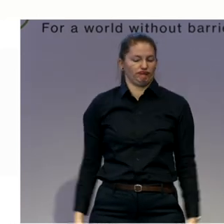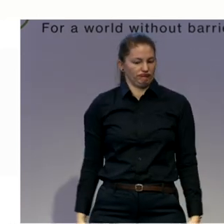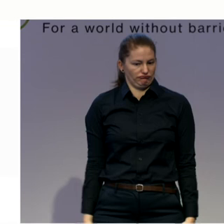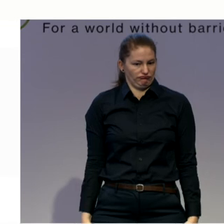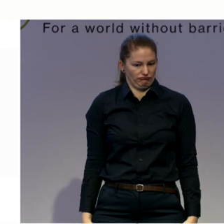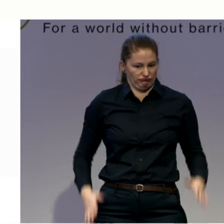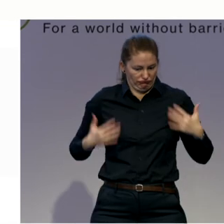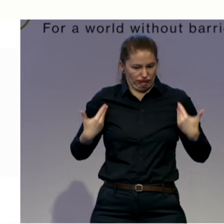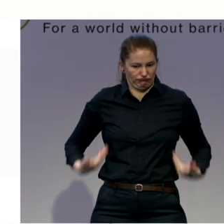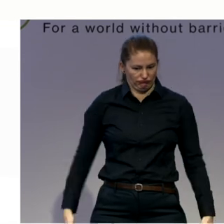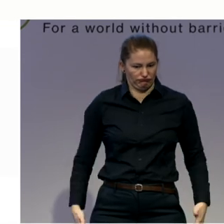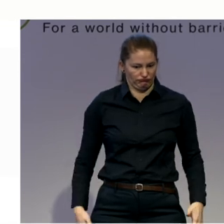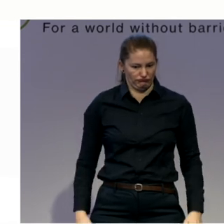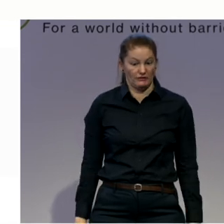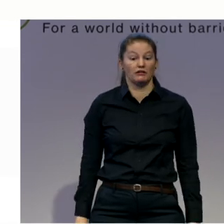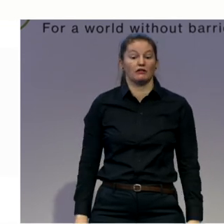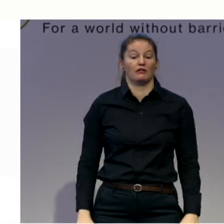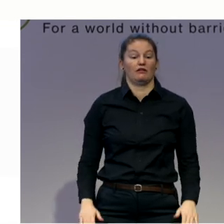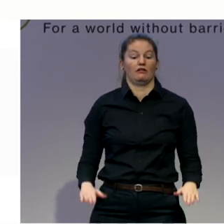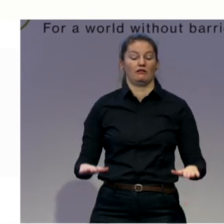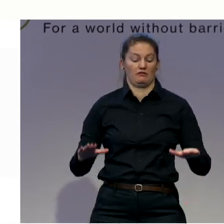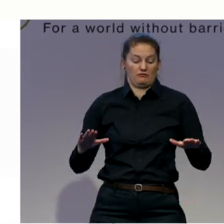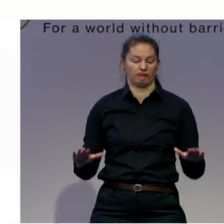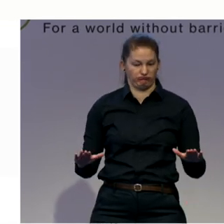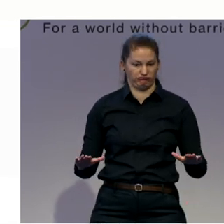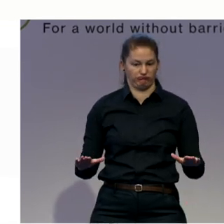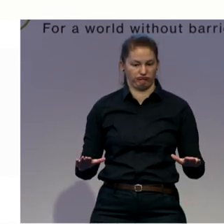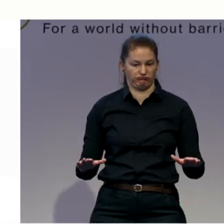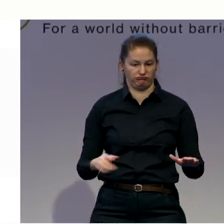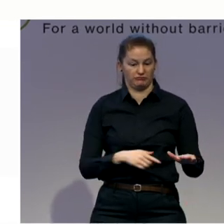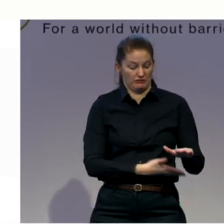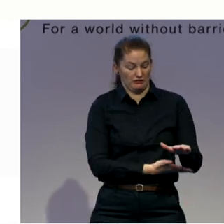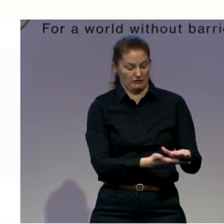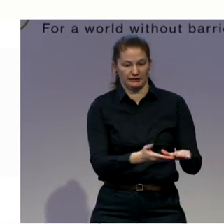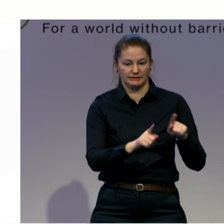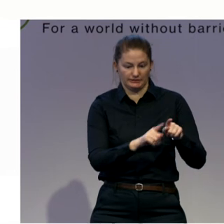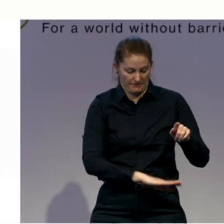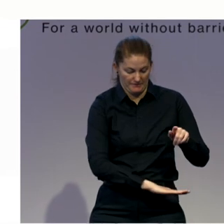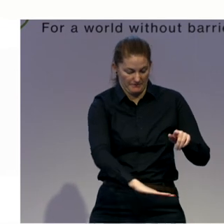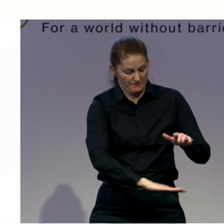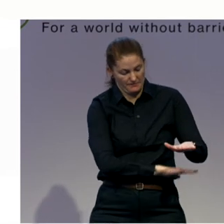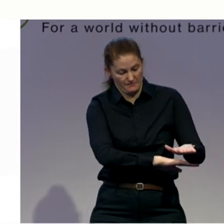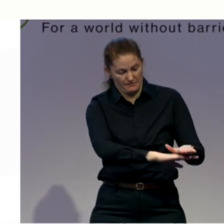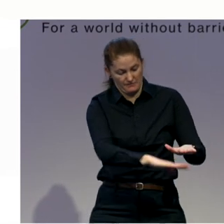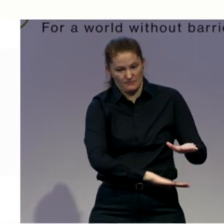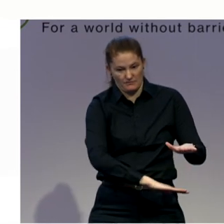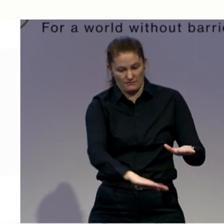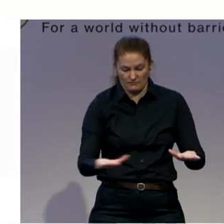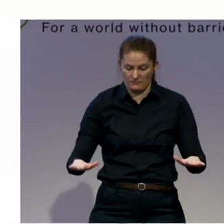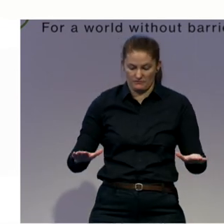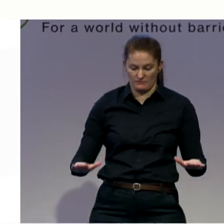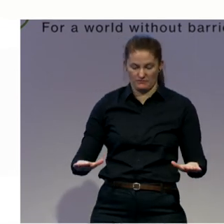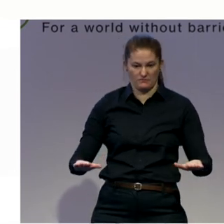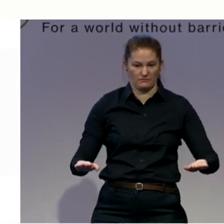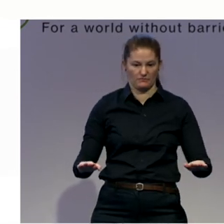So your forearm is parallel with the floor. And your palms facing down.